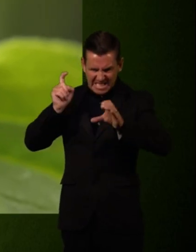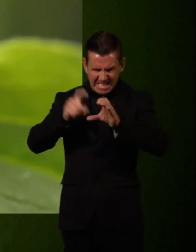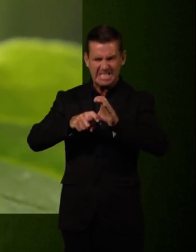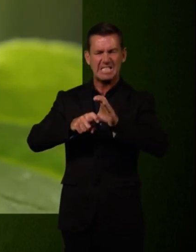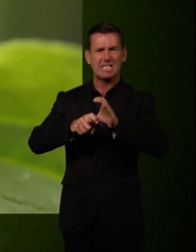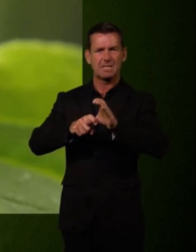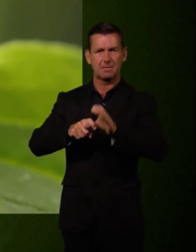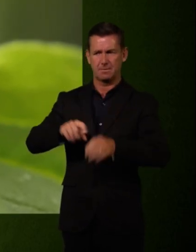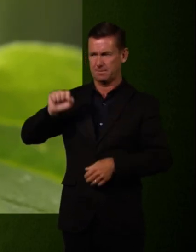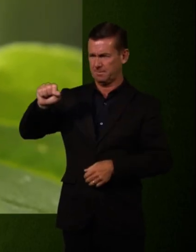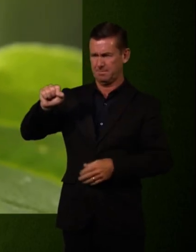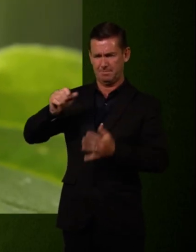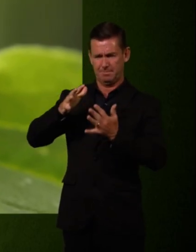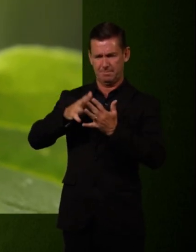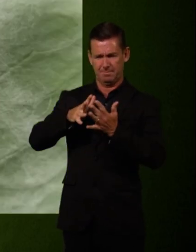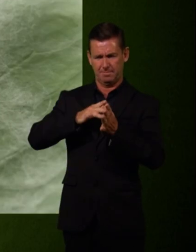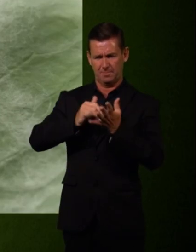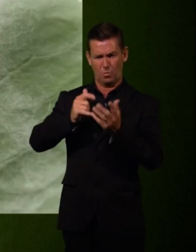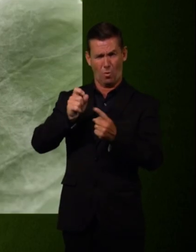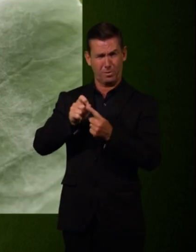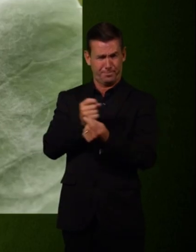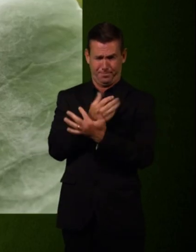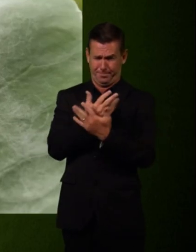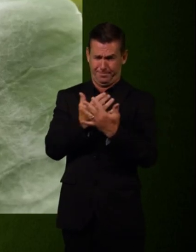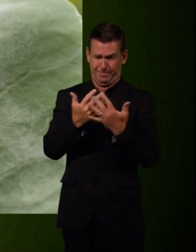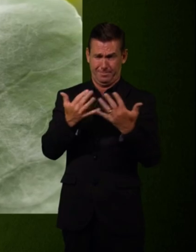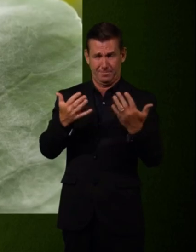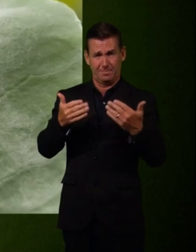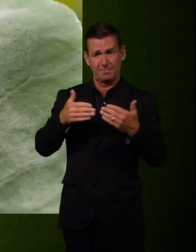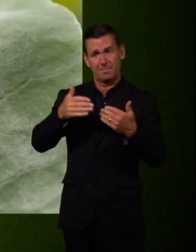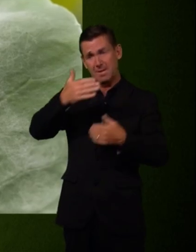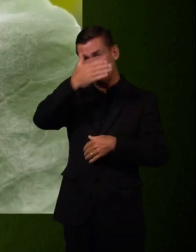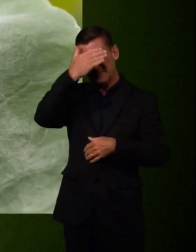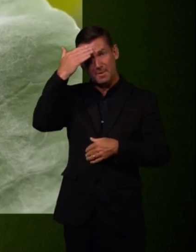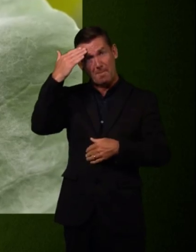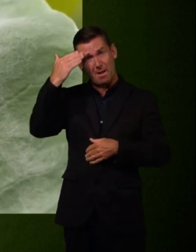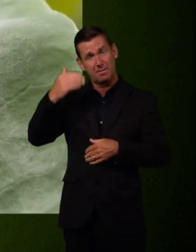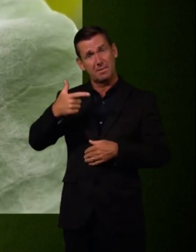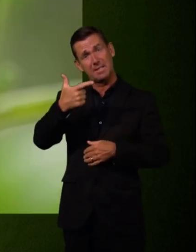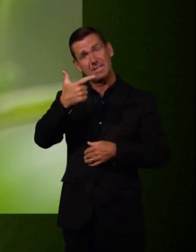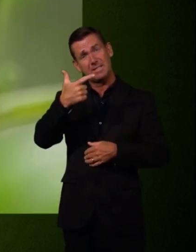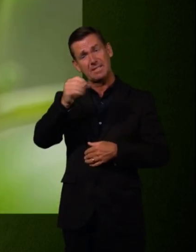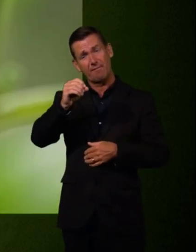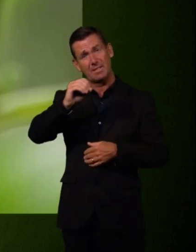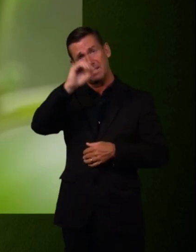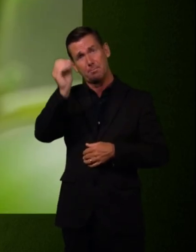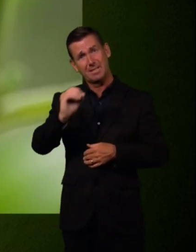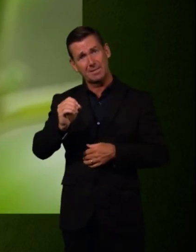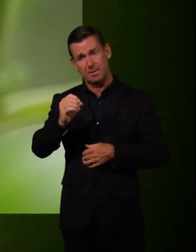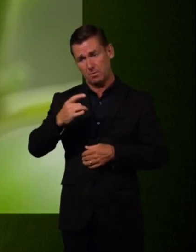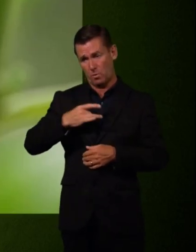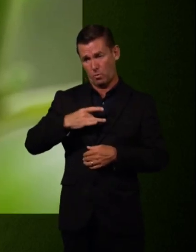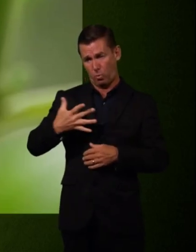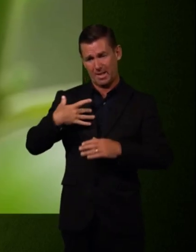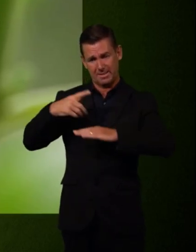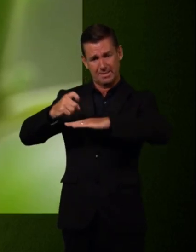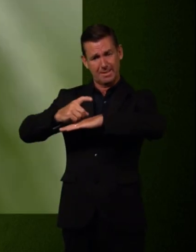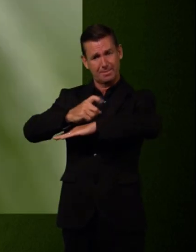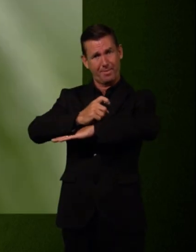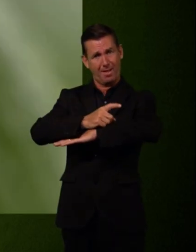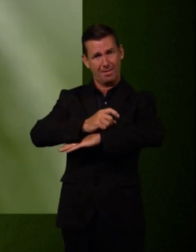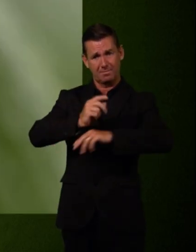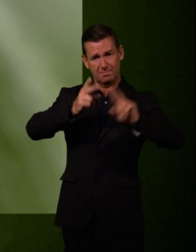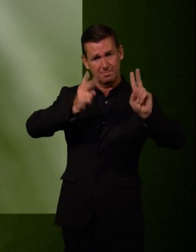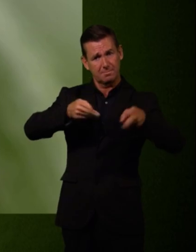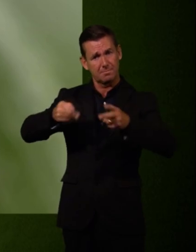wasps are so common that, by late summer, up to 70% of all large white caterpillars can suffer this fate.